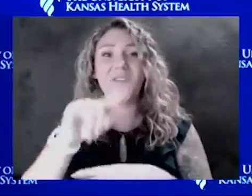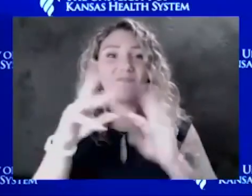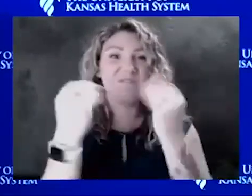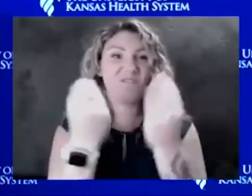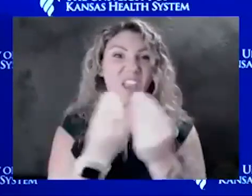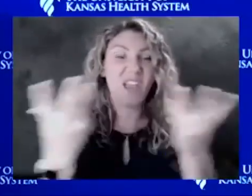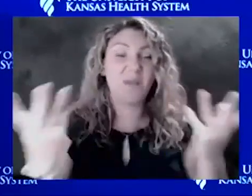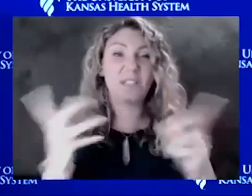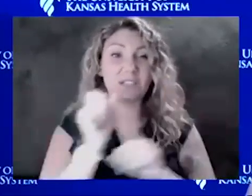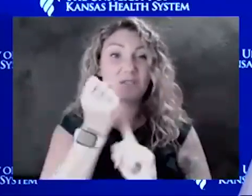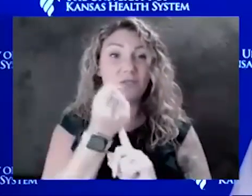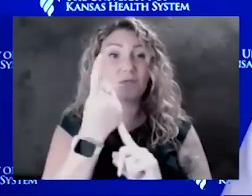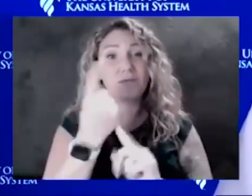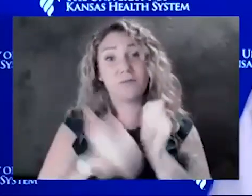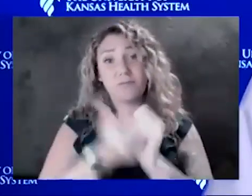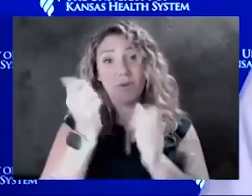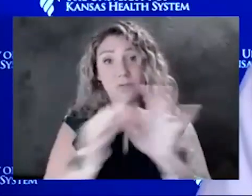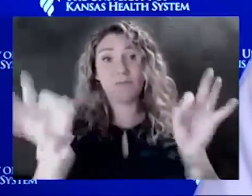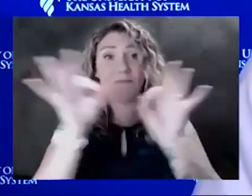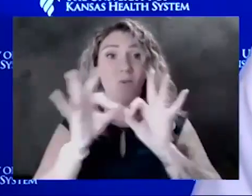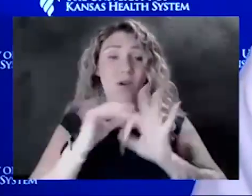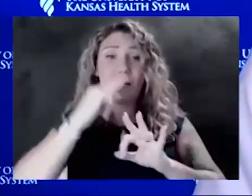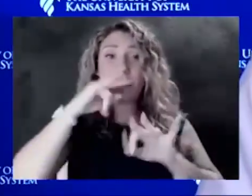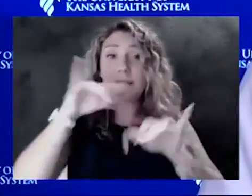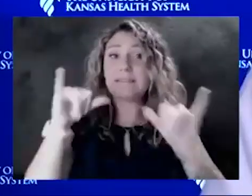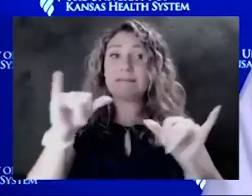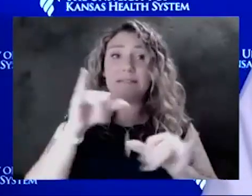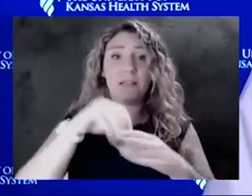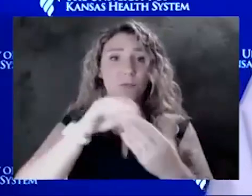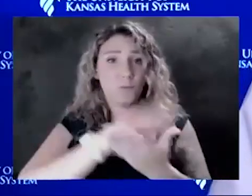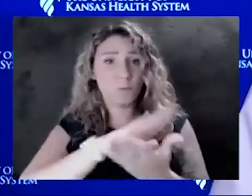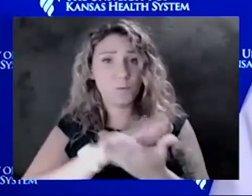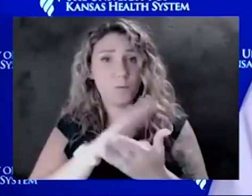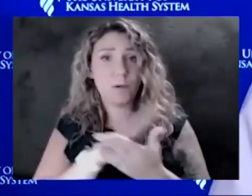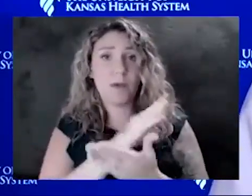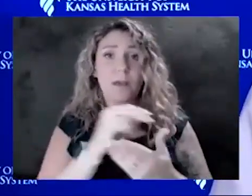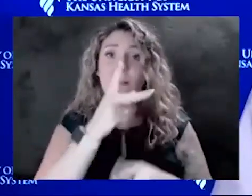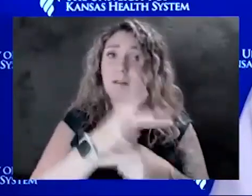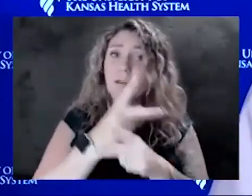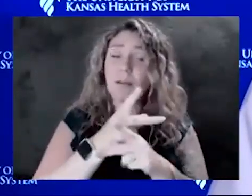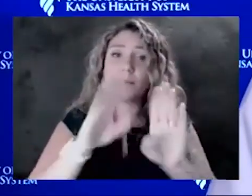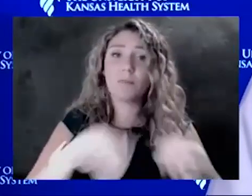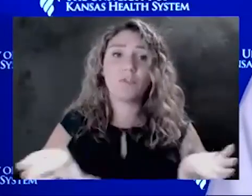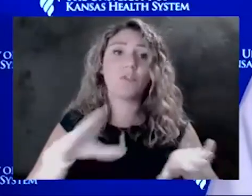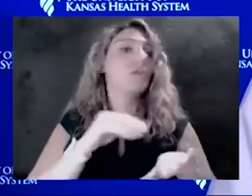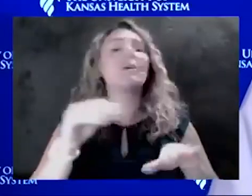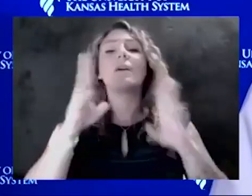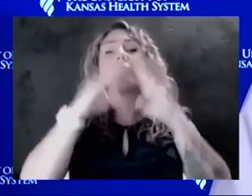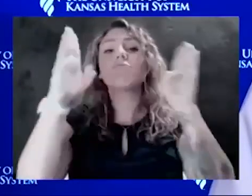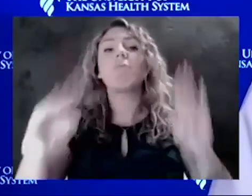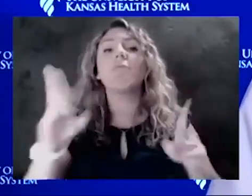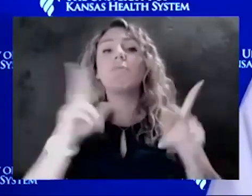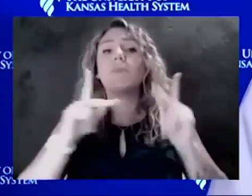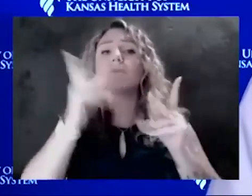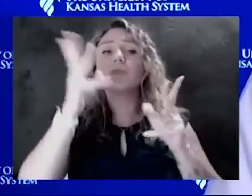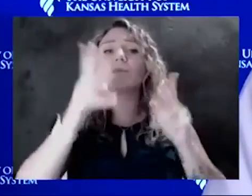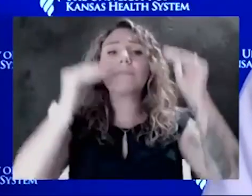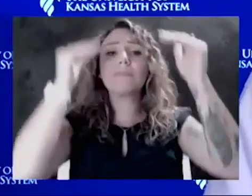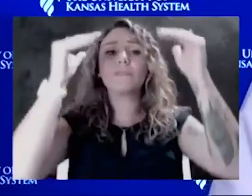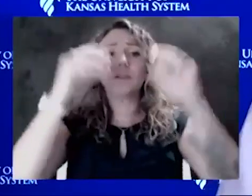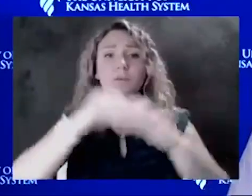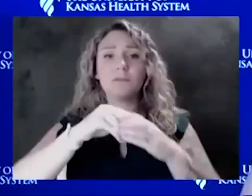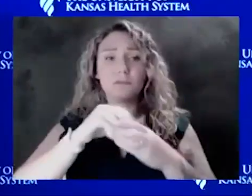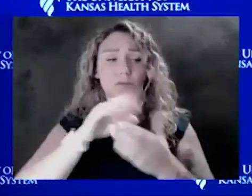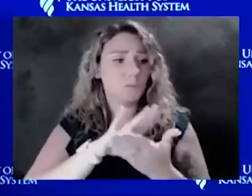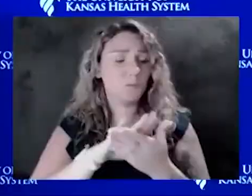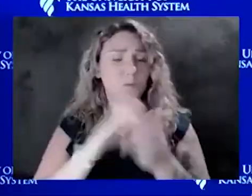keep the kids in the school. We know it can keep the children, the households, and those adults in the school safe. We should continue to